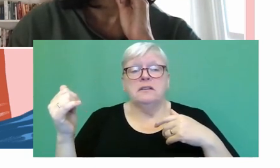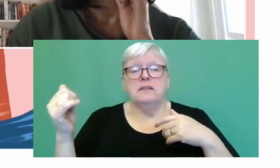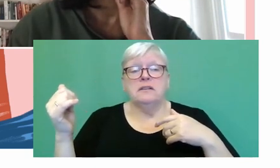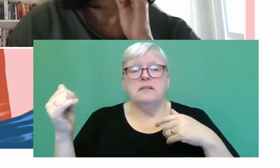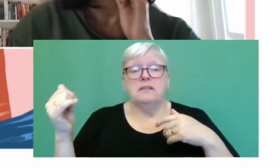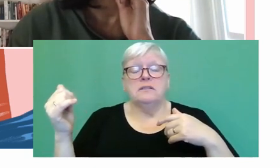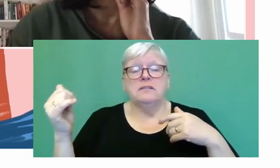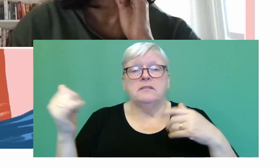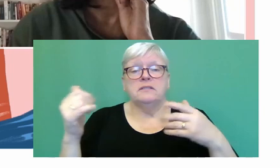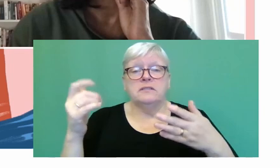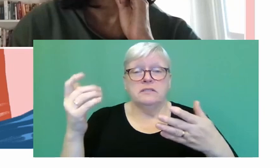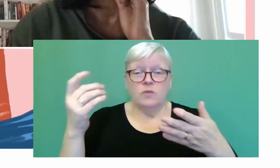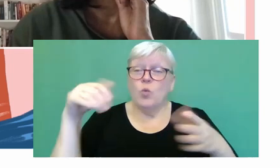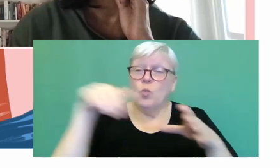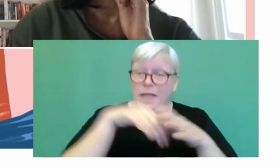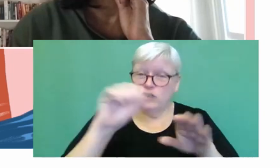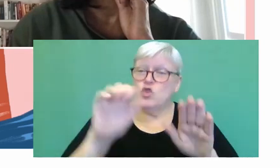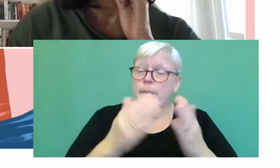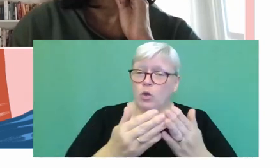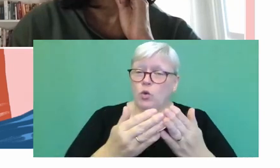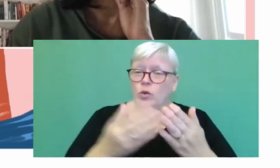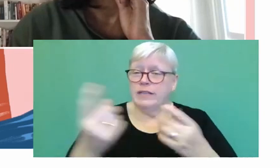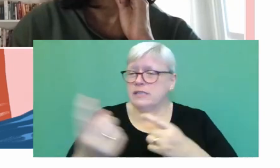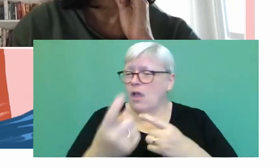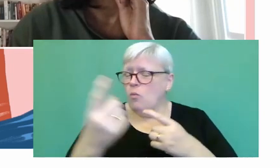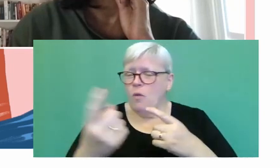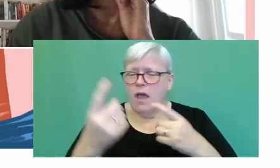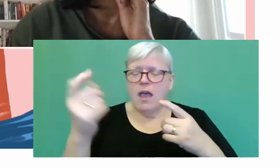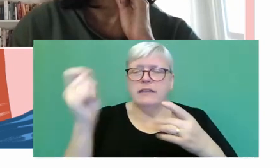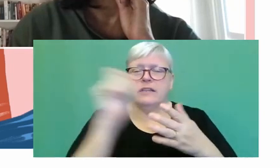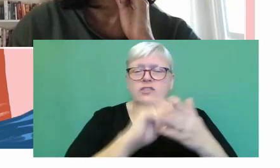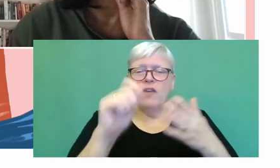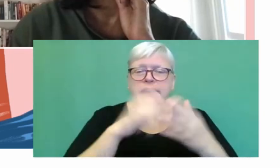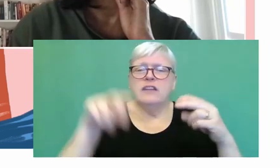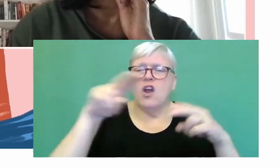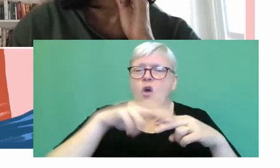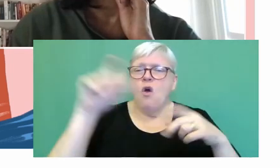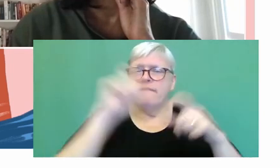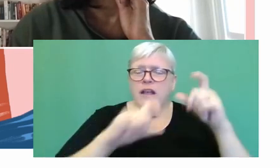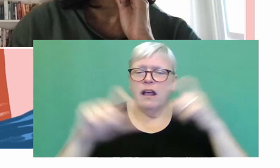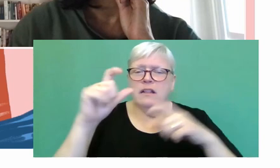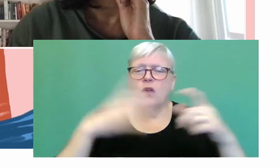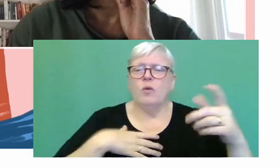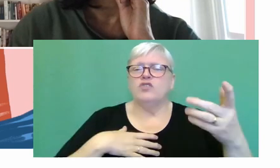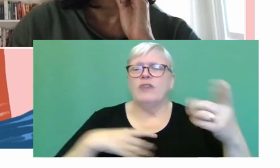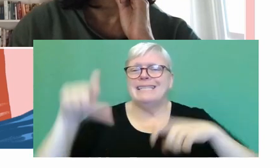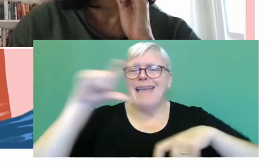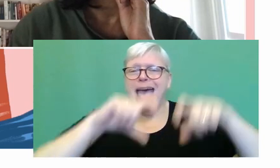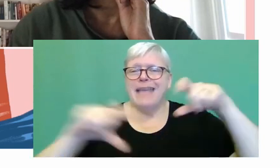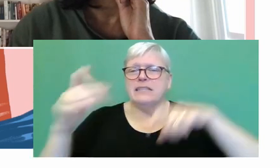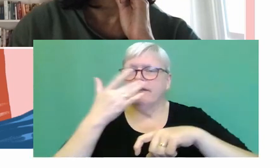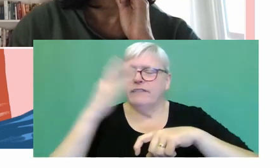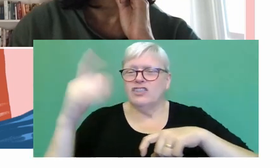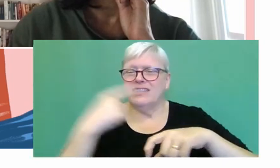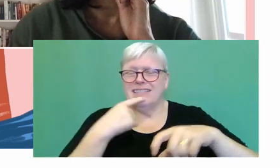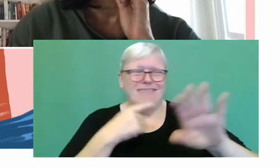passage, I think, in the novel I'm thinking of is where somebody, there's a writer of colour who wants to write in science fiction, and is sort of told by somebody else, well, you know, this is not